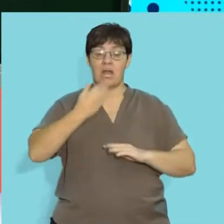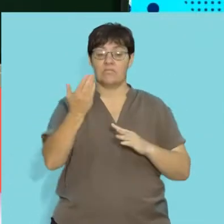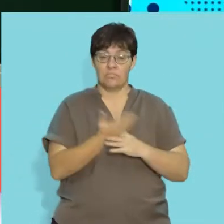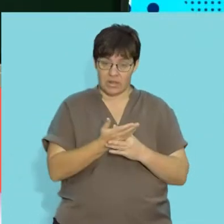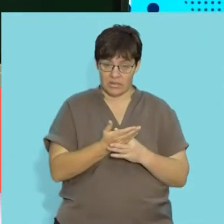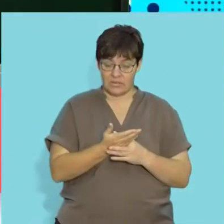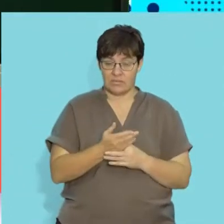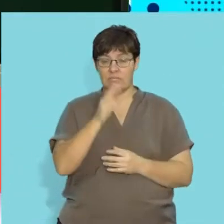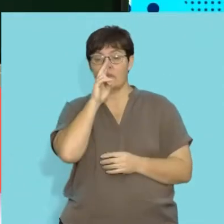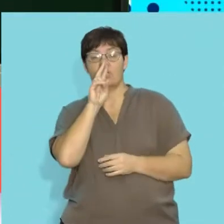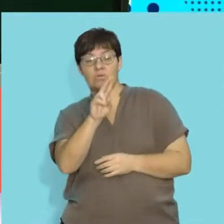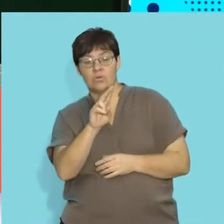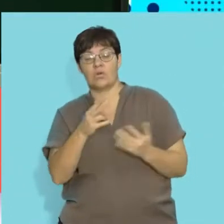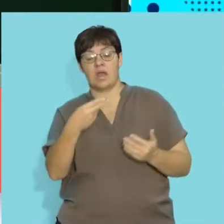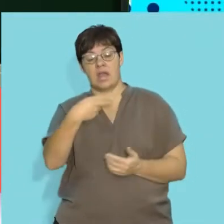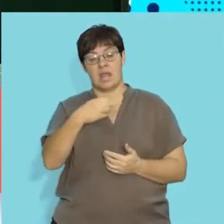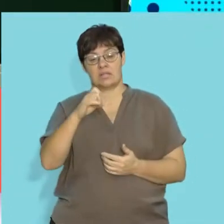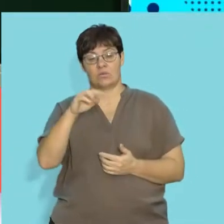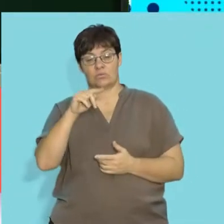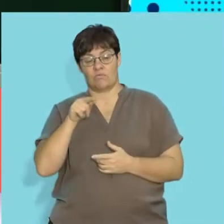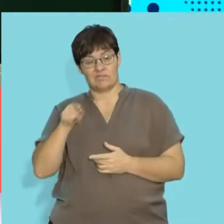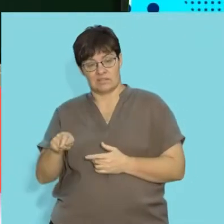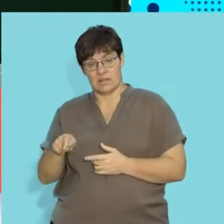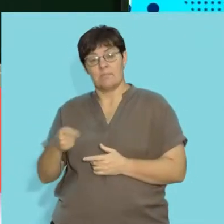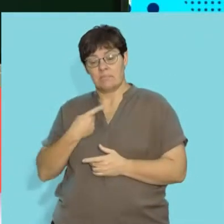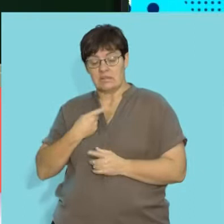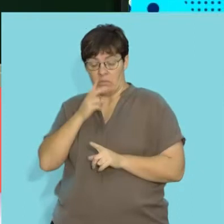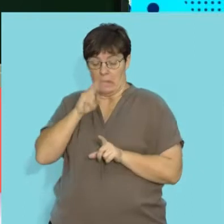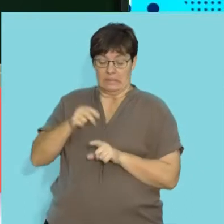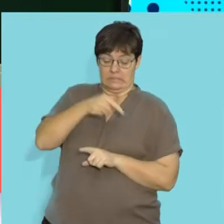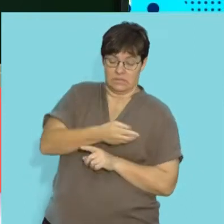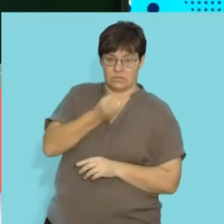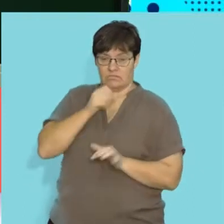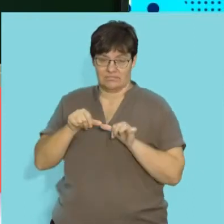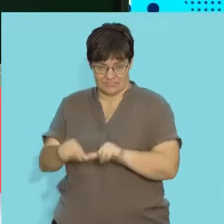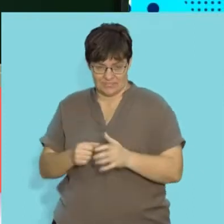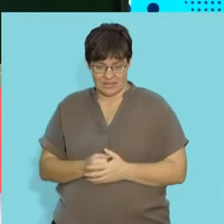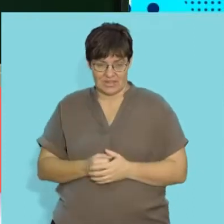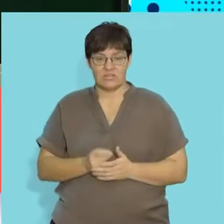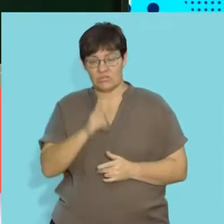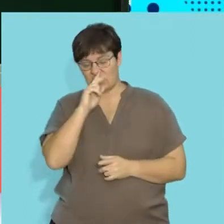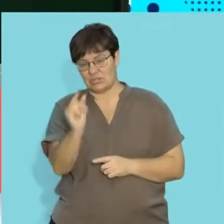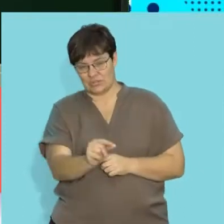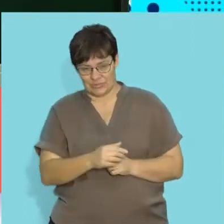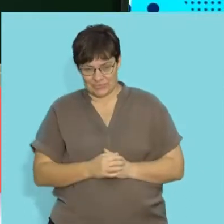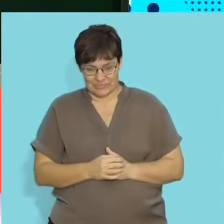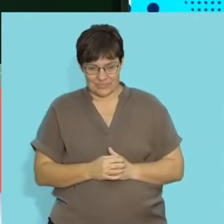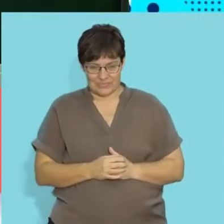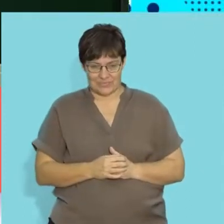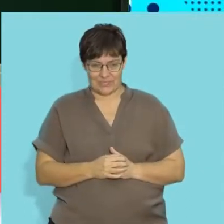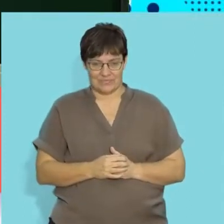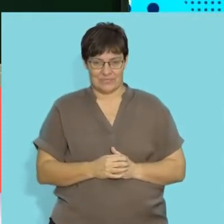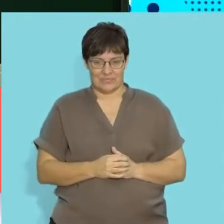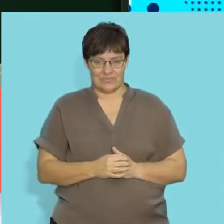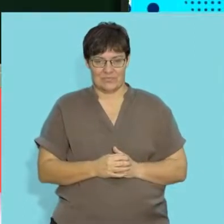after a short break, we're going to be looking at your heterotrophs as part of your biotic components. See you in a little while, have a short break, and